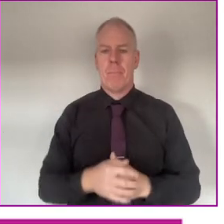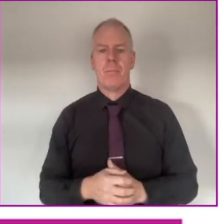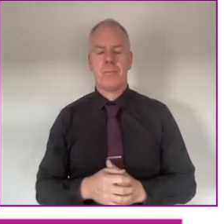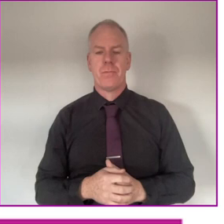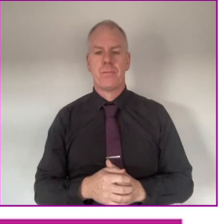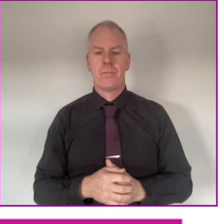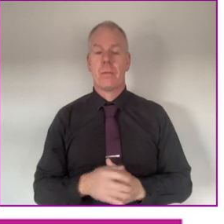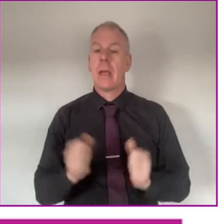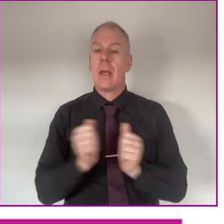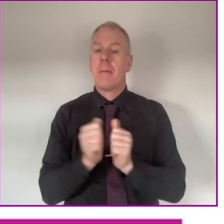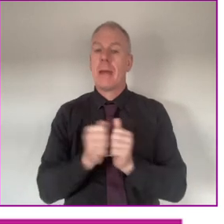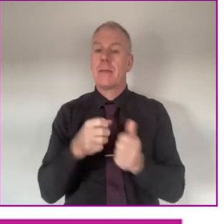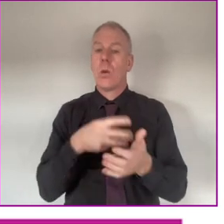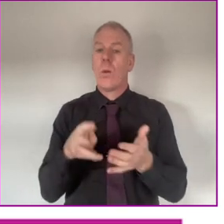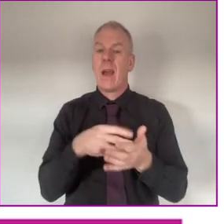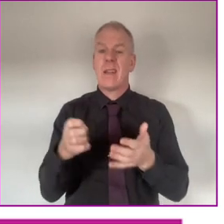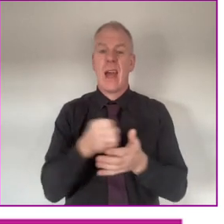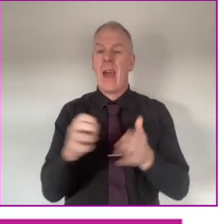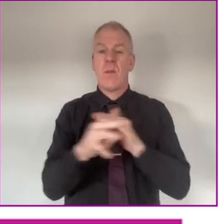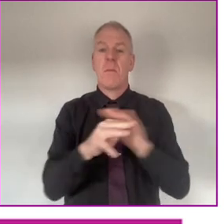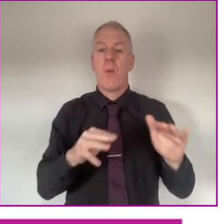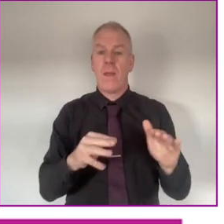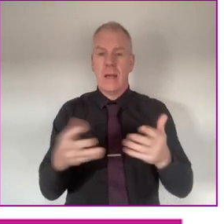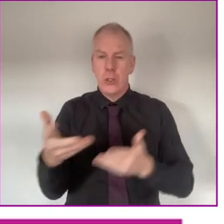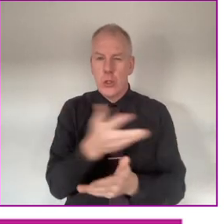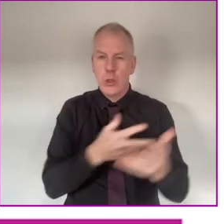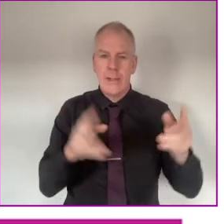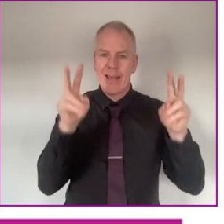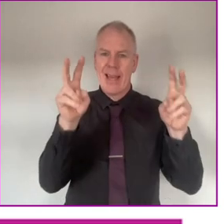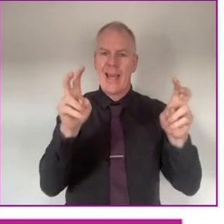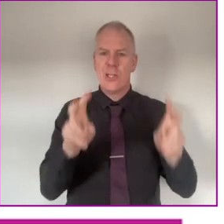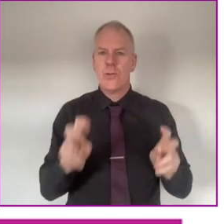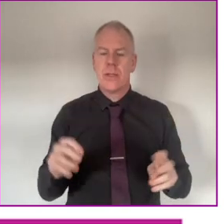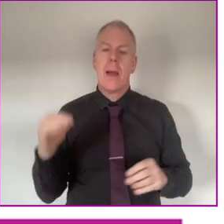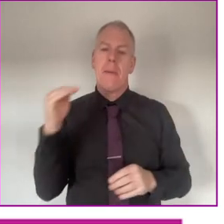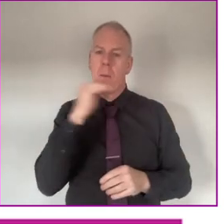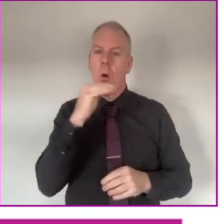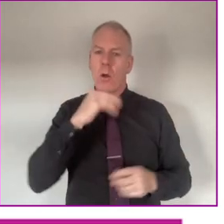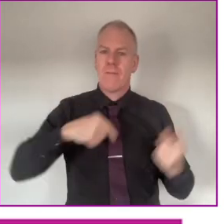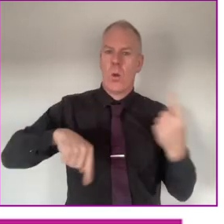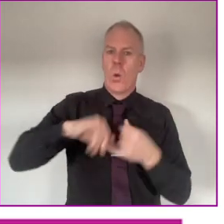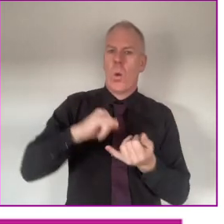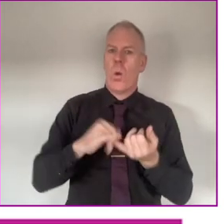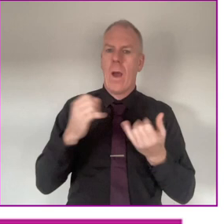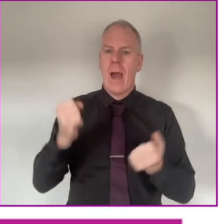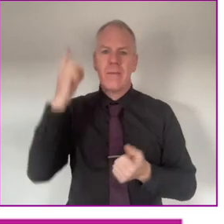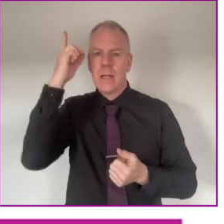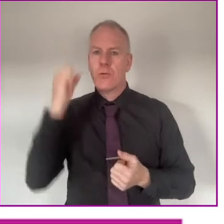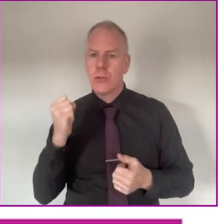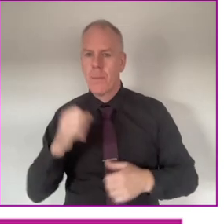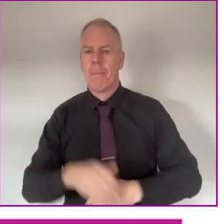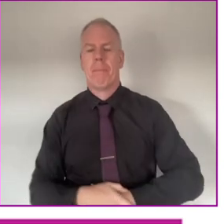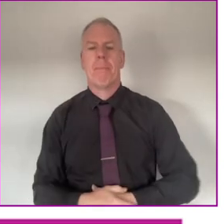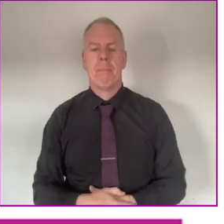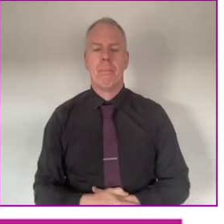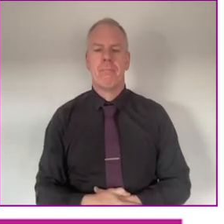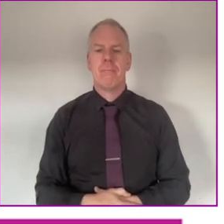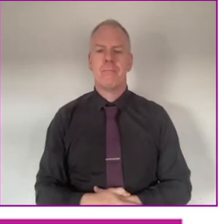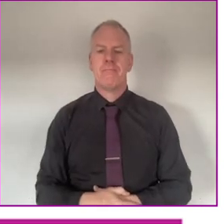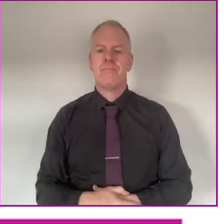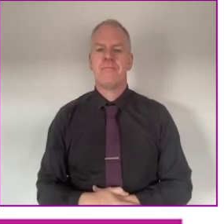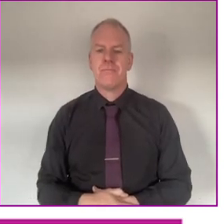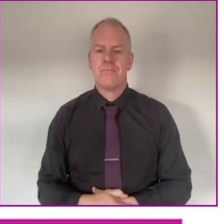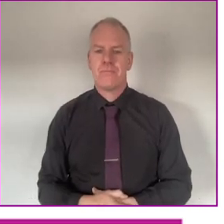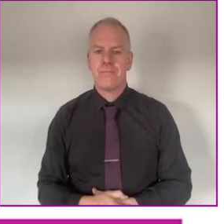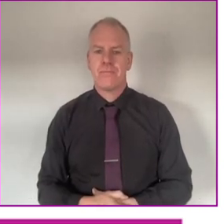We meet every month and discuss issues that are important for people with Down Syndrome.